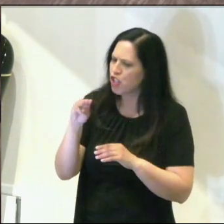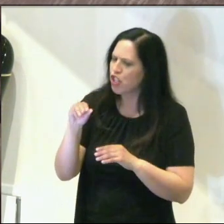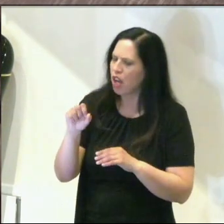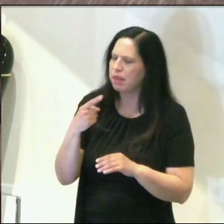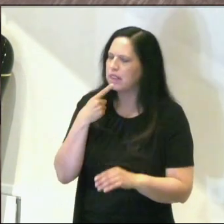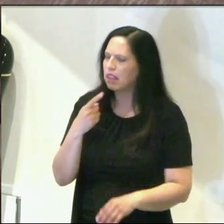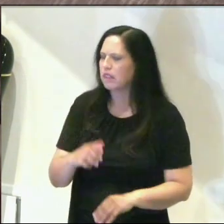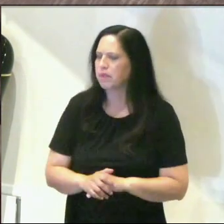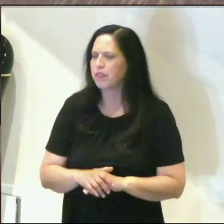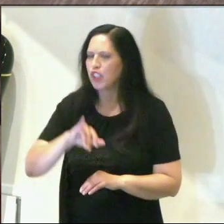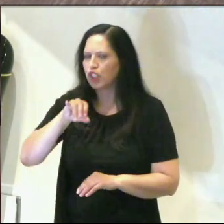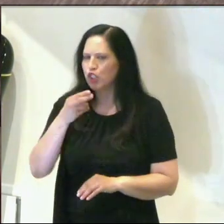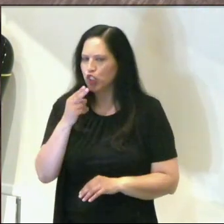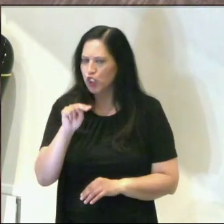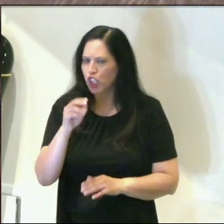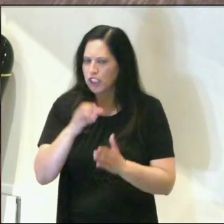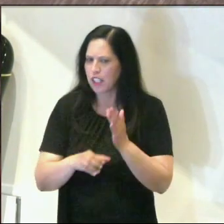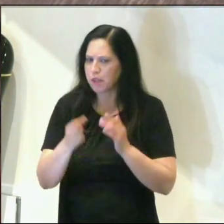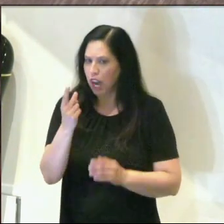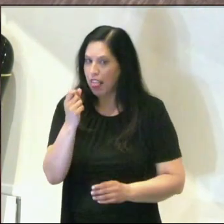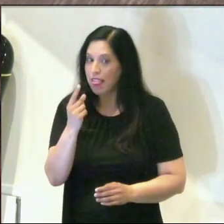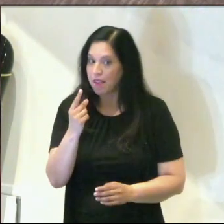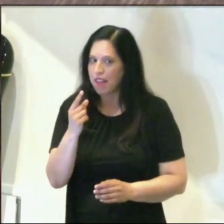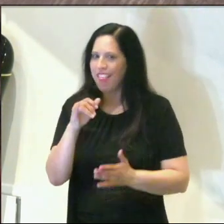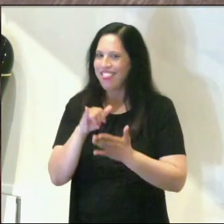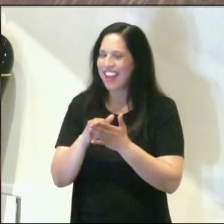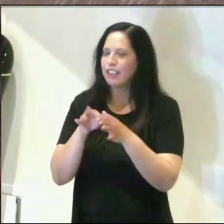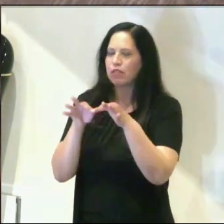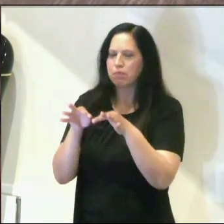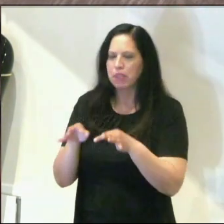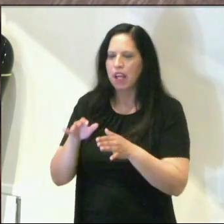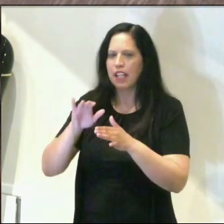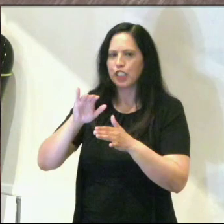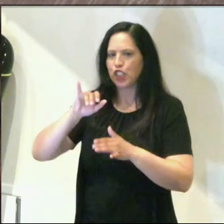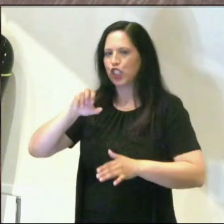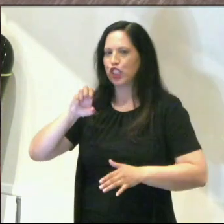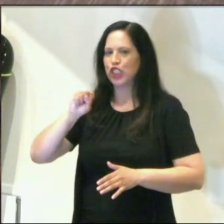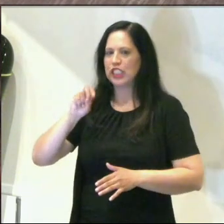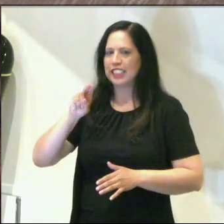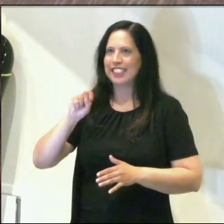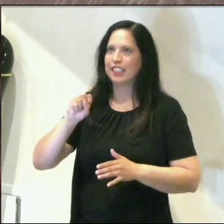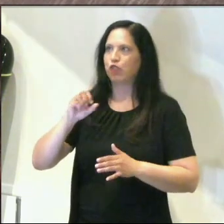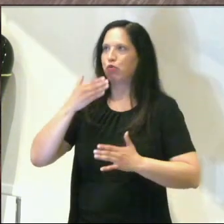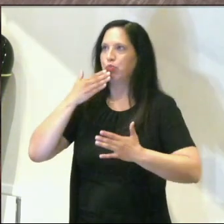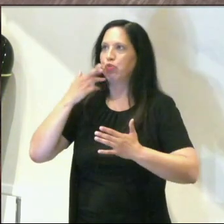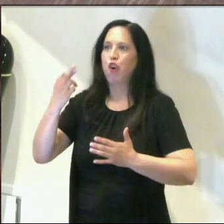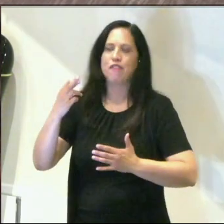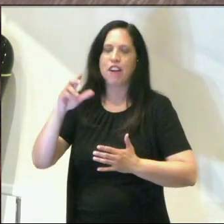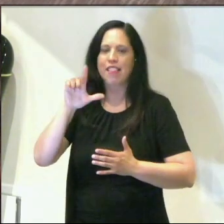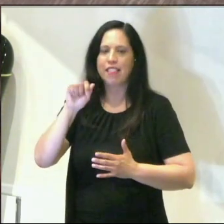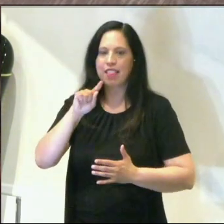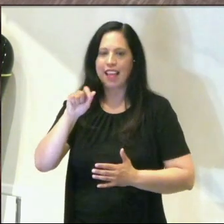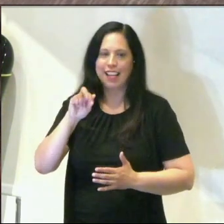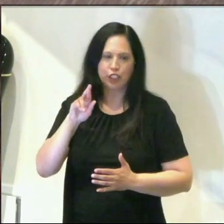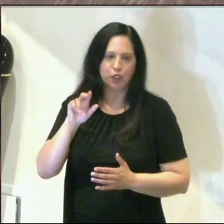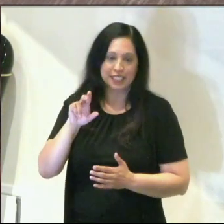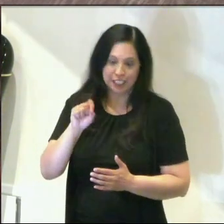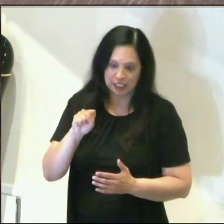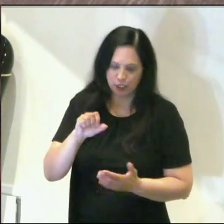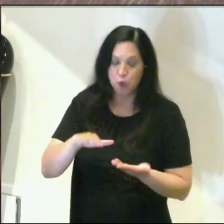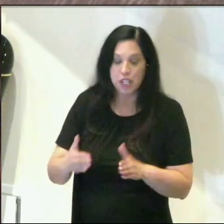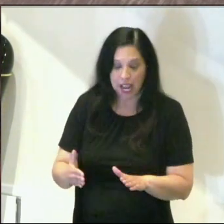John chapter 11 is the account of Jesus' good friend Lazarus who died. You might remember Jesus ends up bringing him back to life.